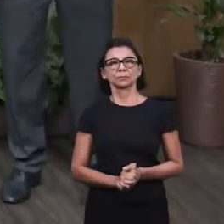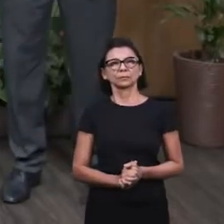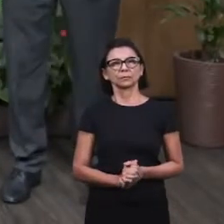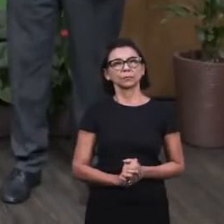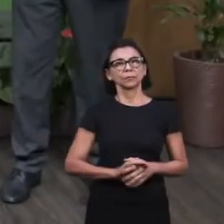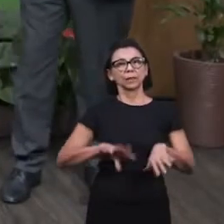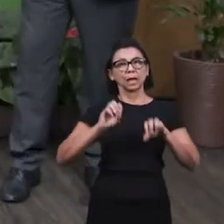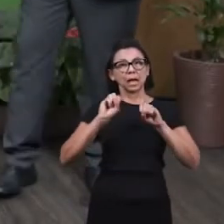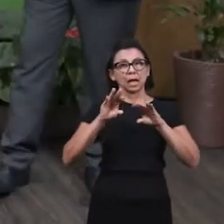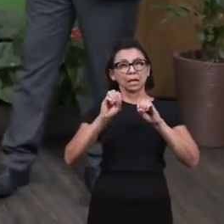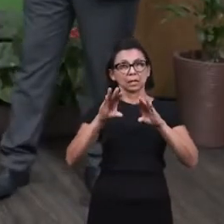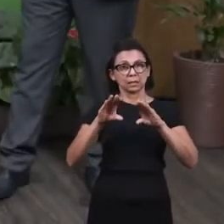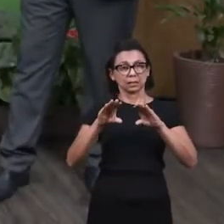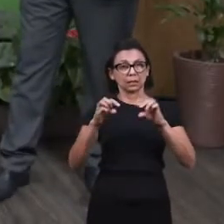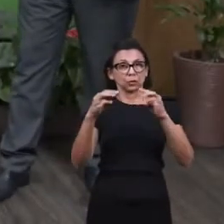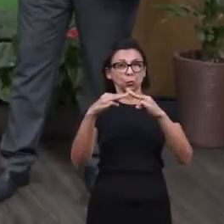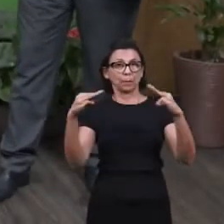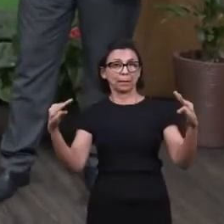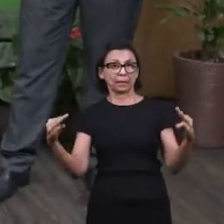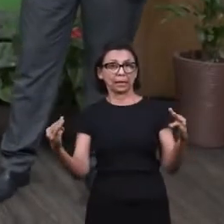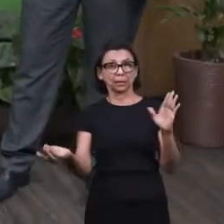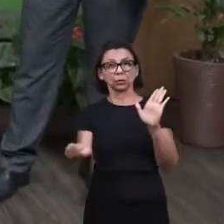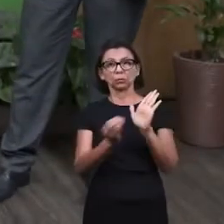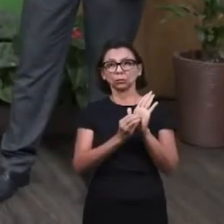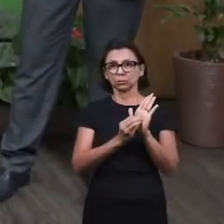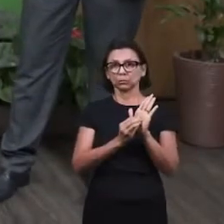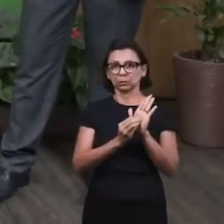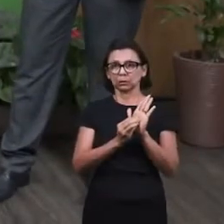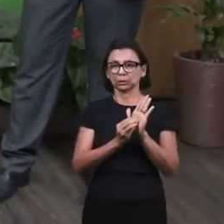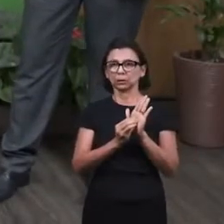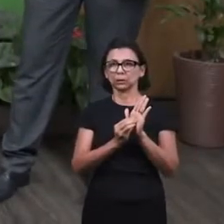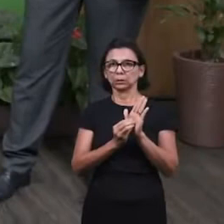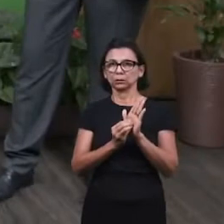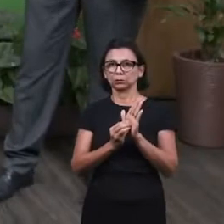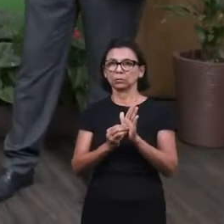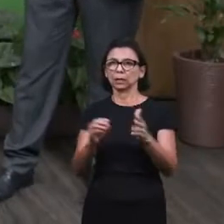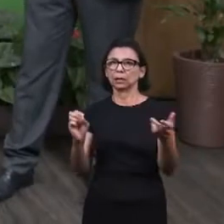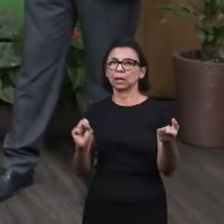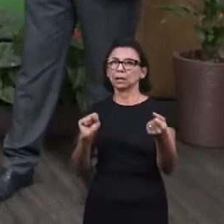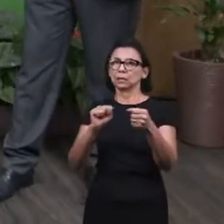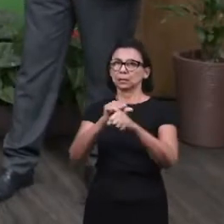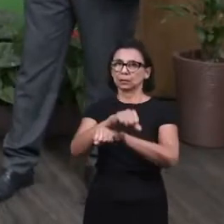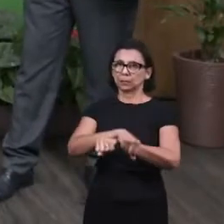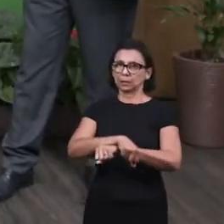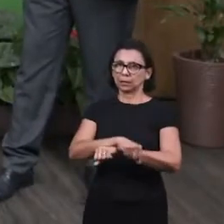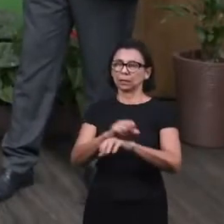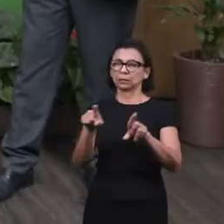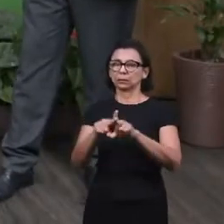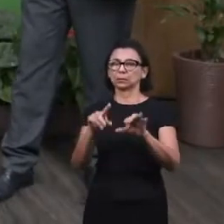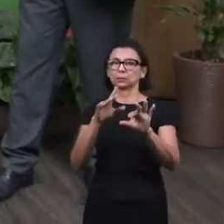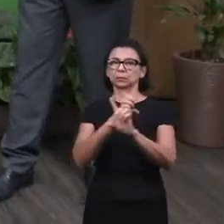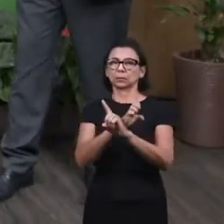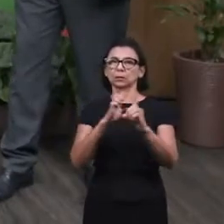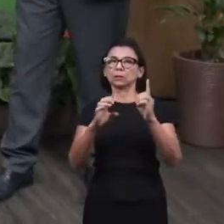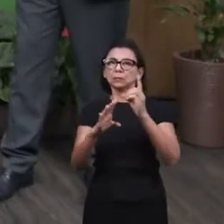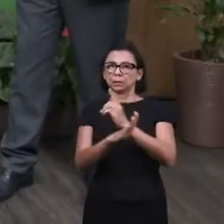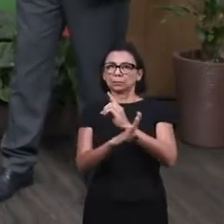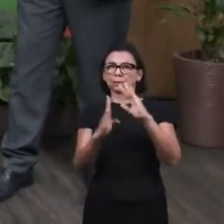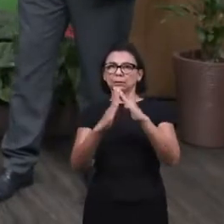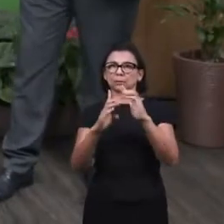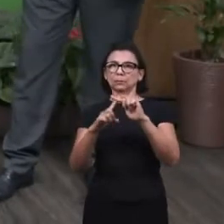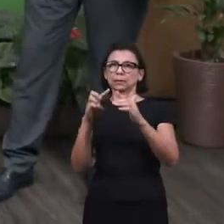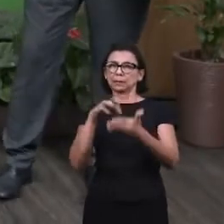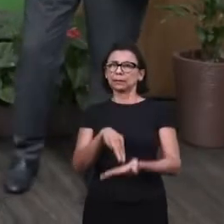from the Mahanani has its content produced from the seminars and the Sunday Bible School of the